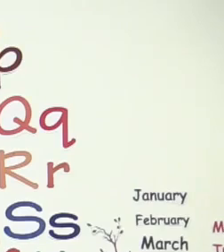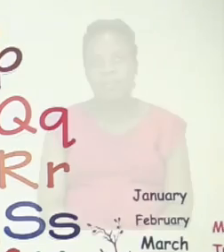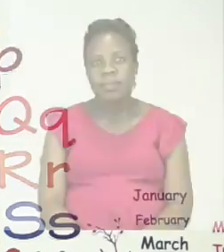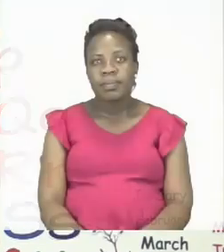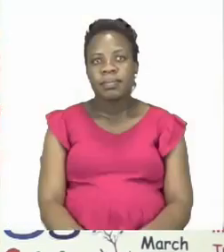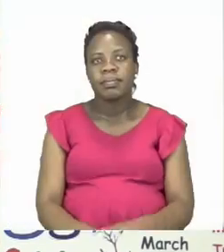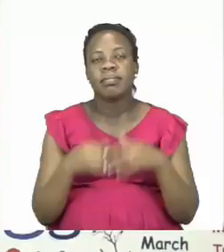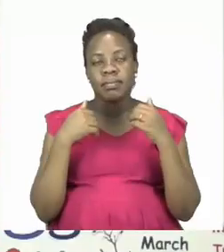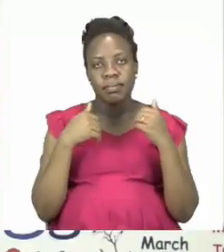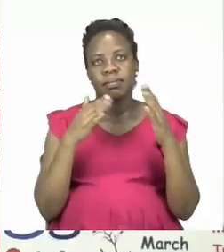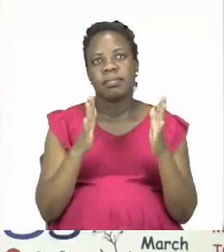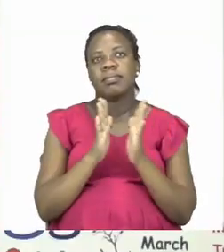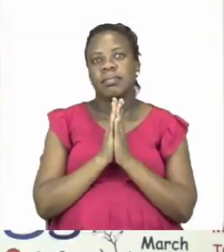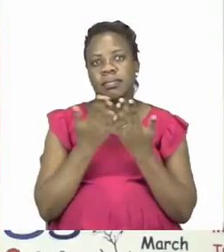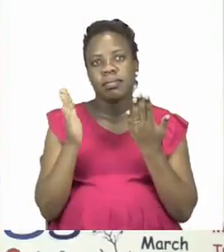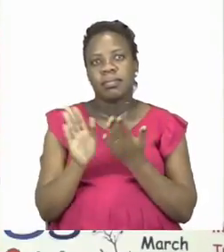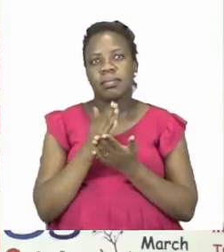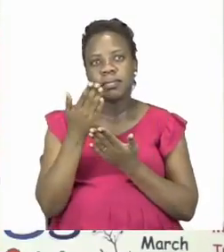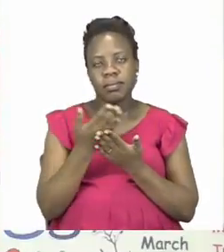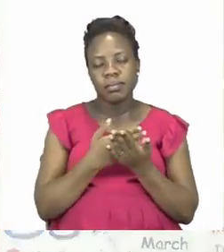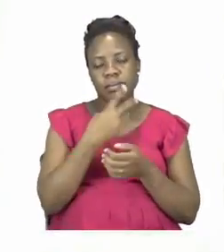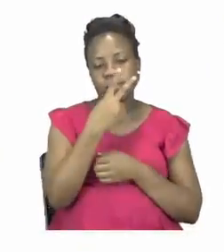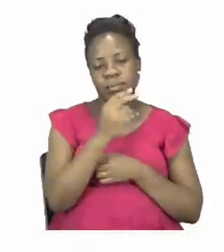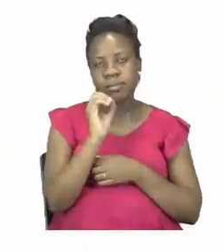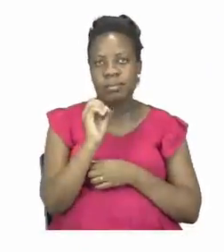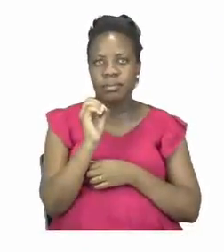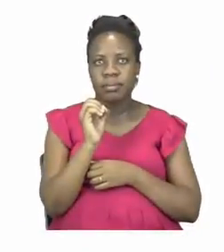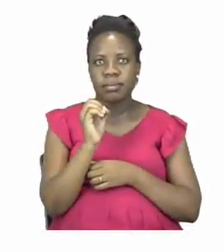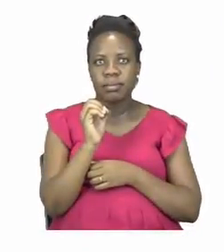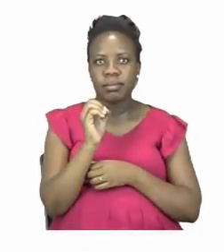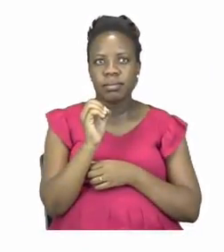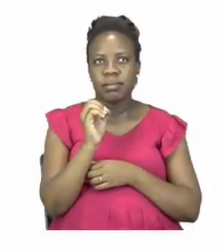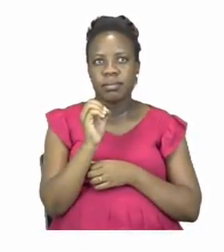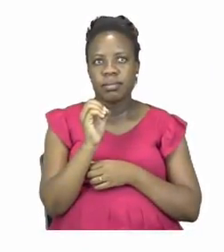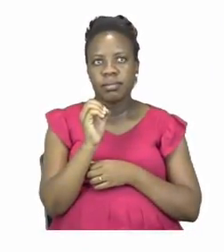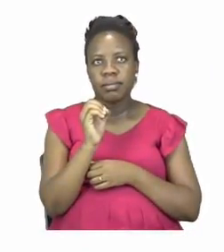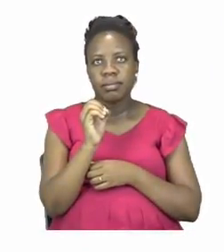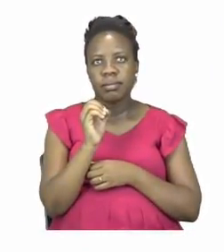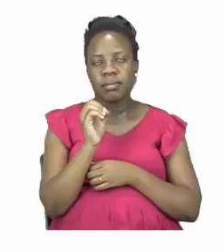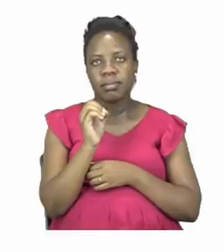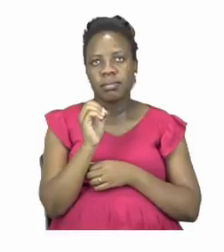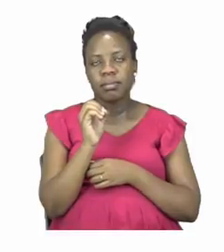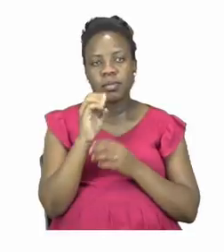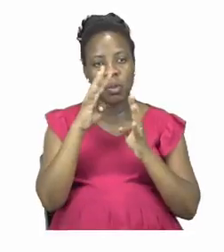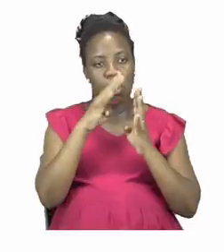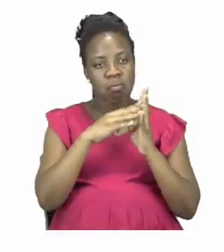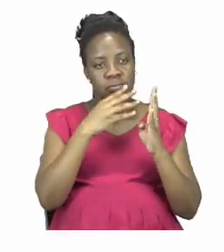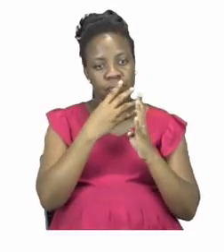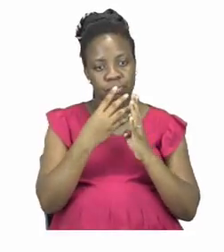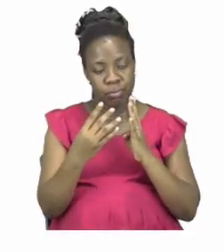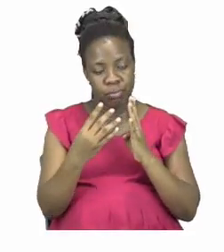Let's start this part of our lesson on page 20. Now here we are doing vocabulary.